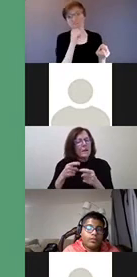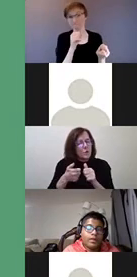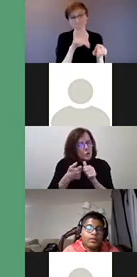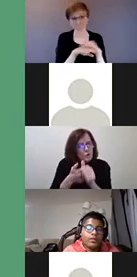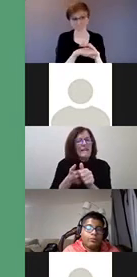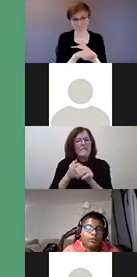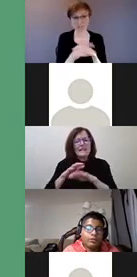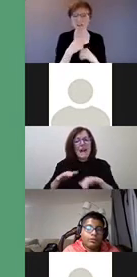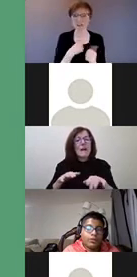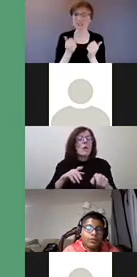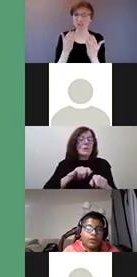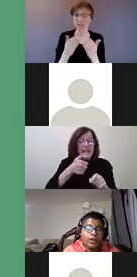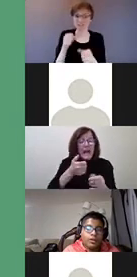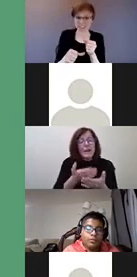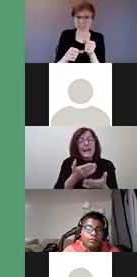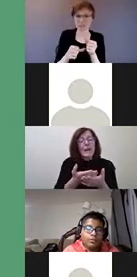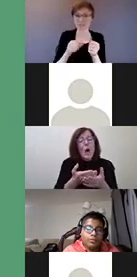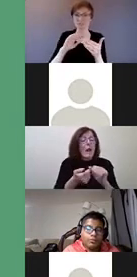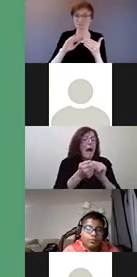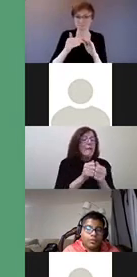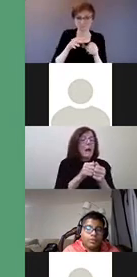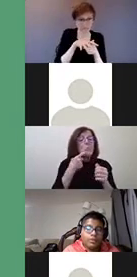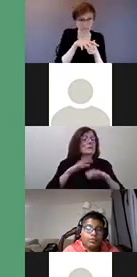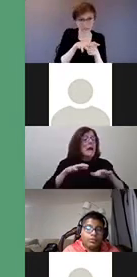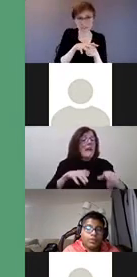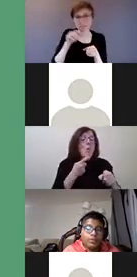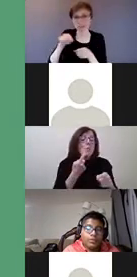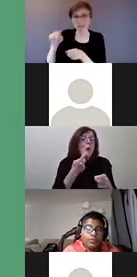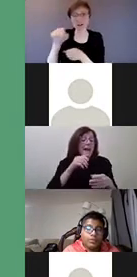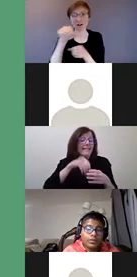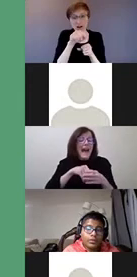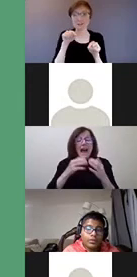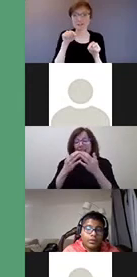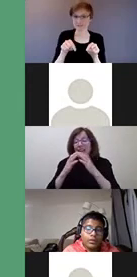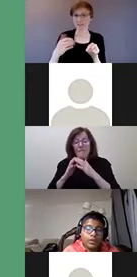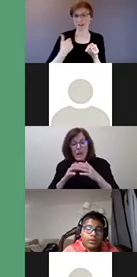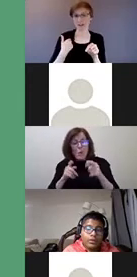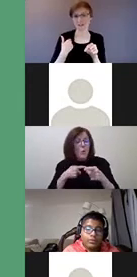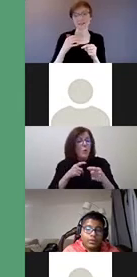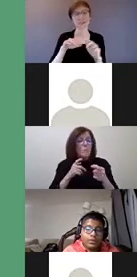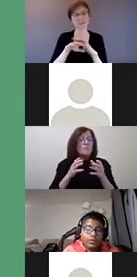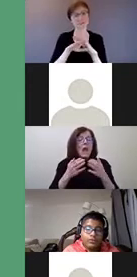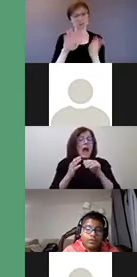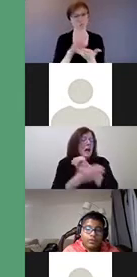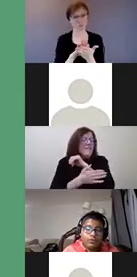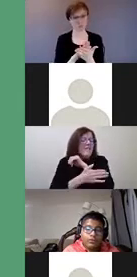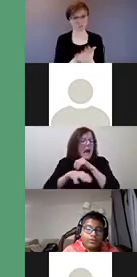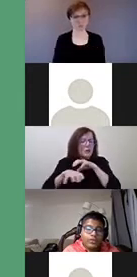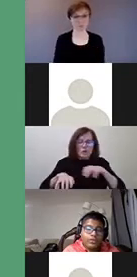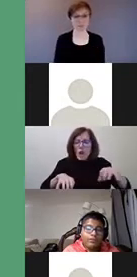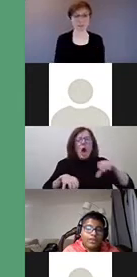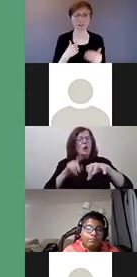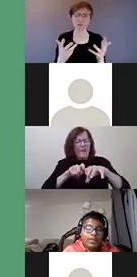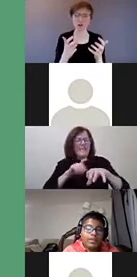a large municipality or municipal region, or one per rural municipality to increase student school choices. I'd also like the government to fund the